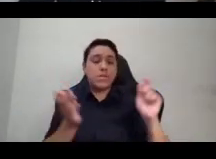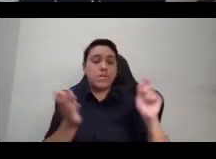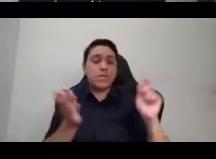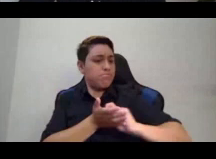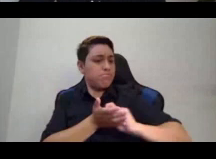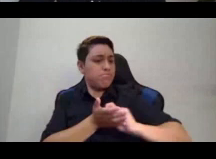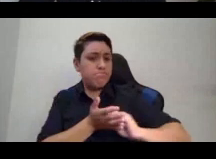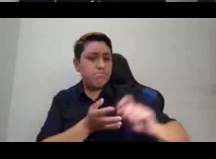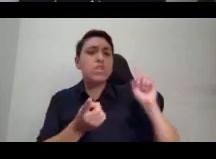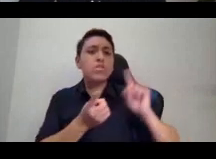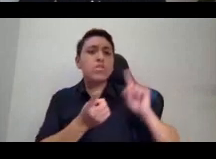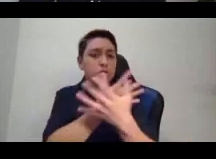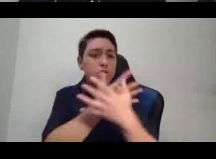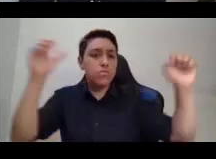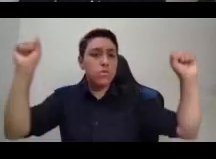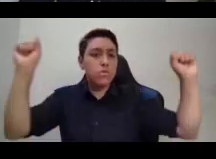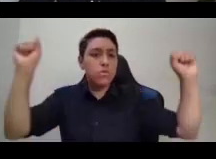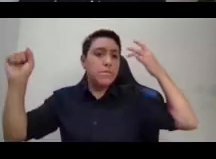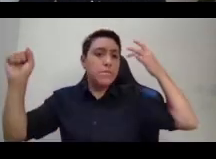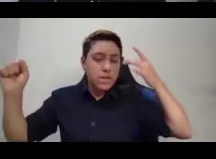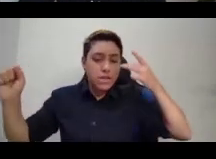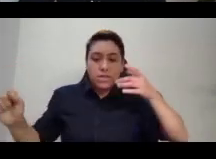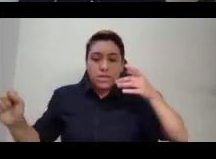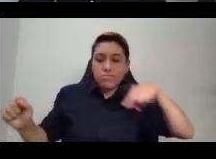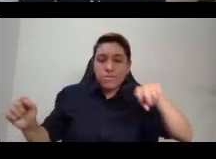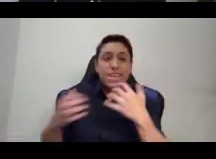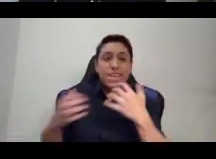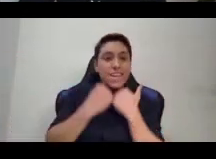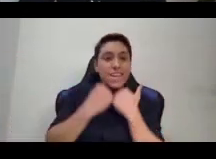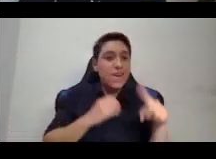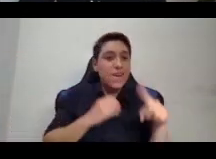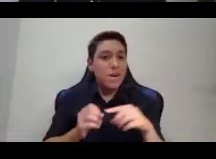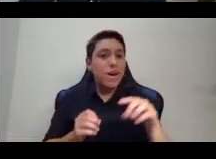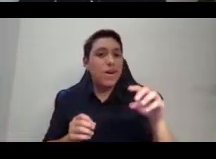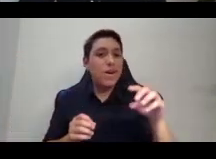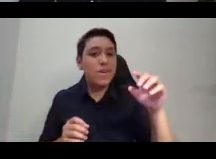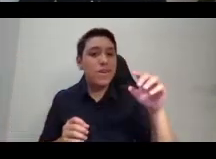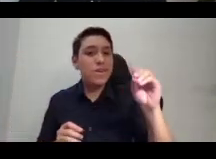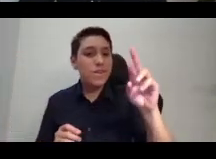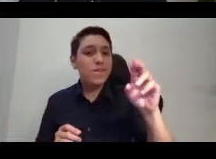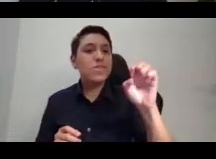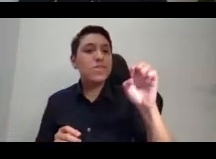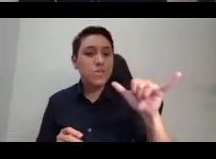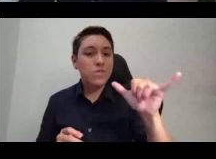this person was so, such an integral, central part of their community.